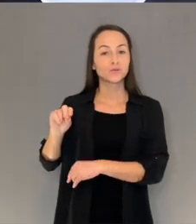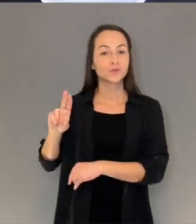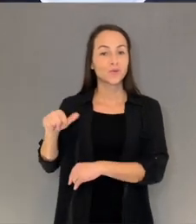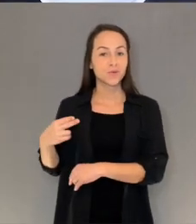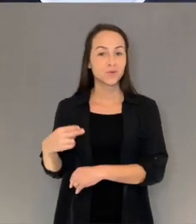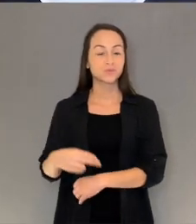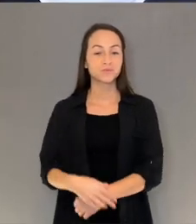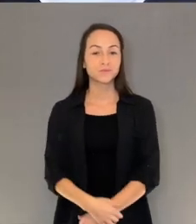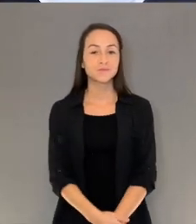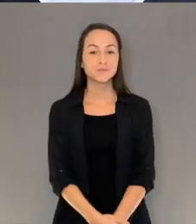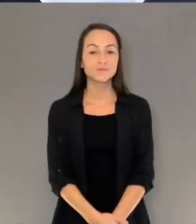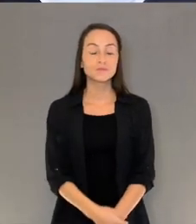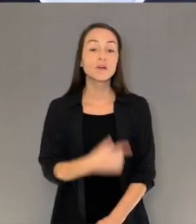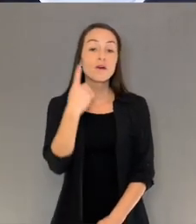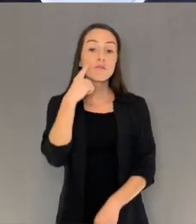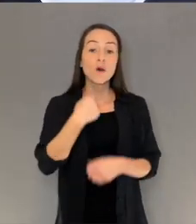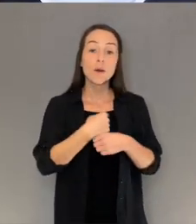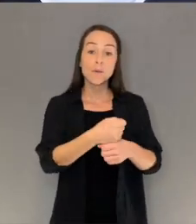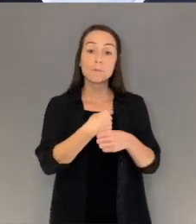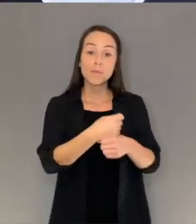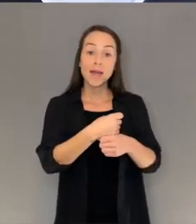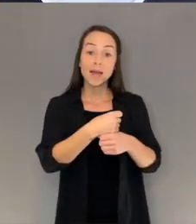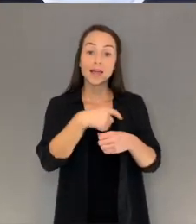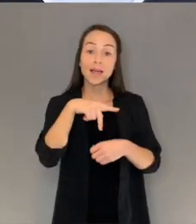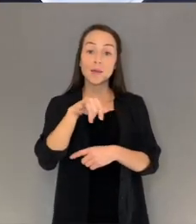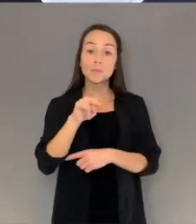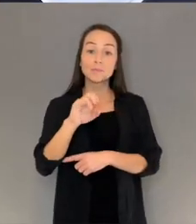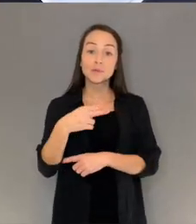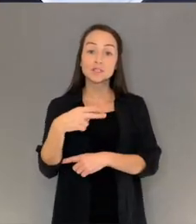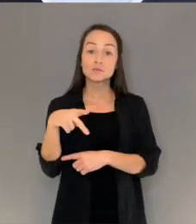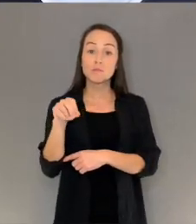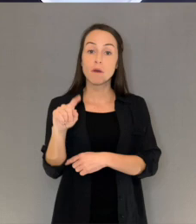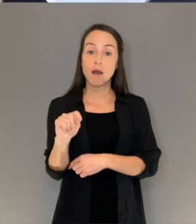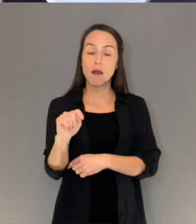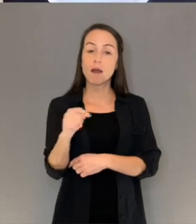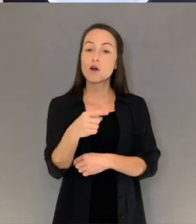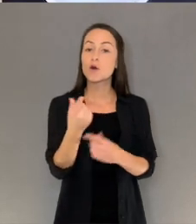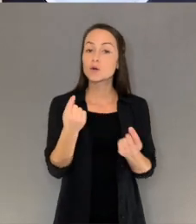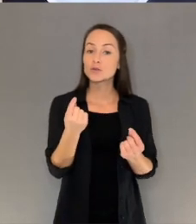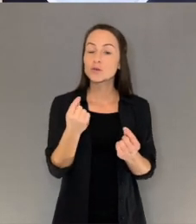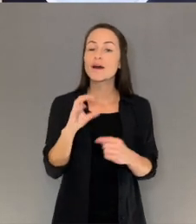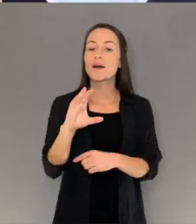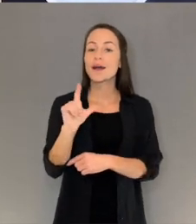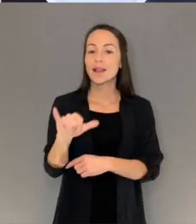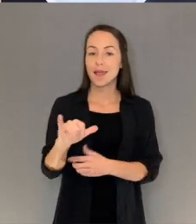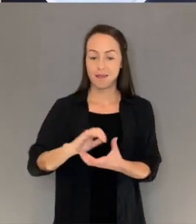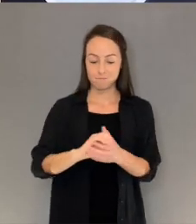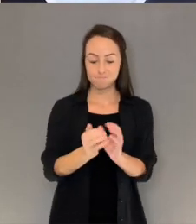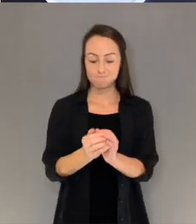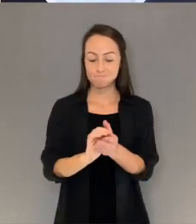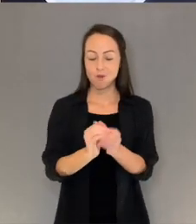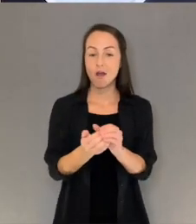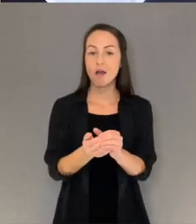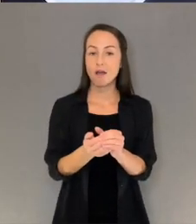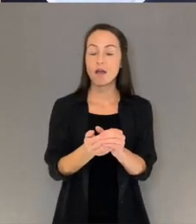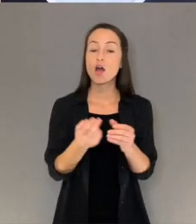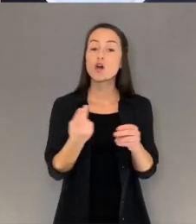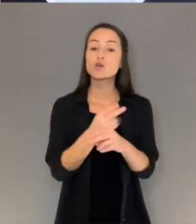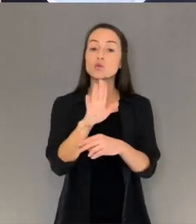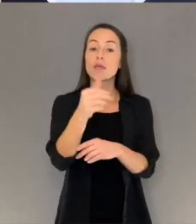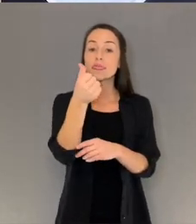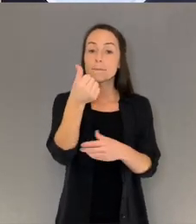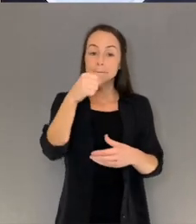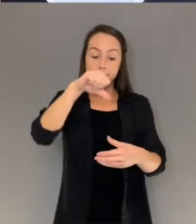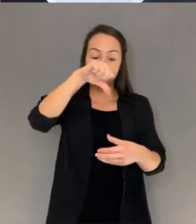For a pinch pot, start by rolling the clay into a ball Push your thumb into the center of the ball